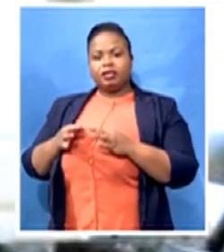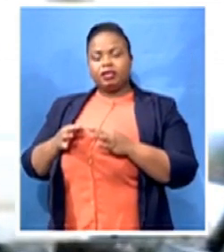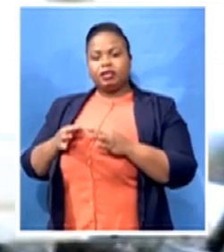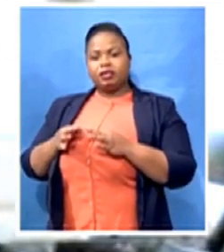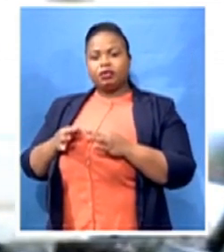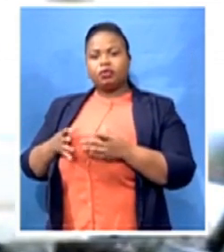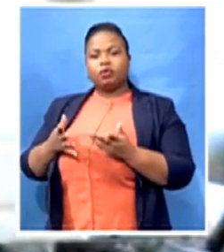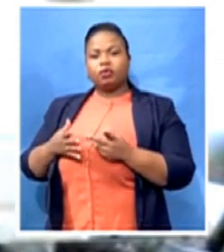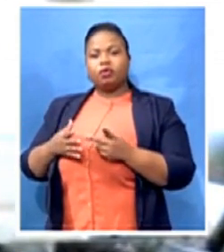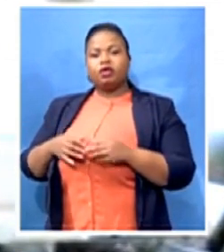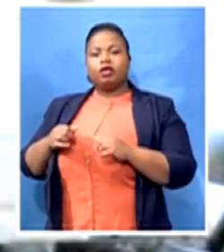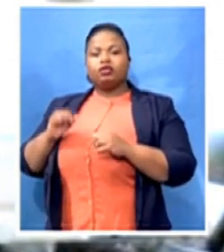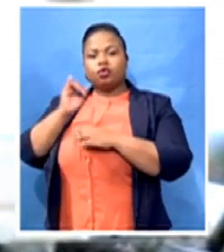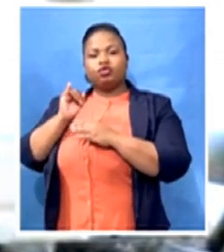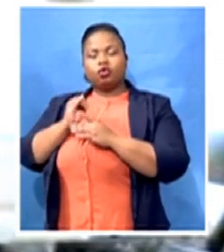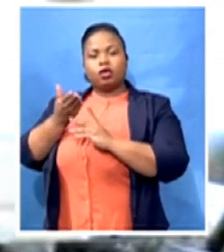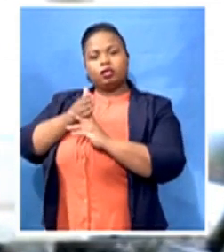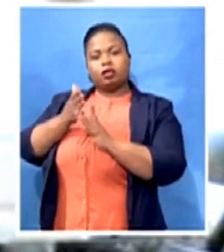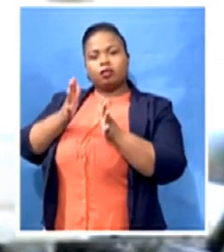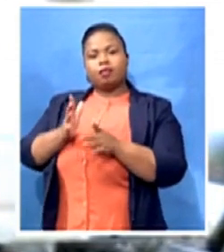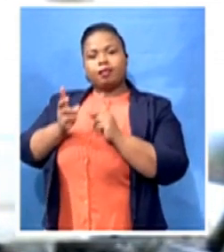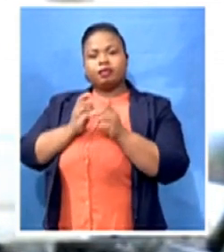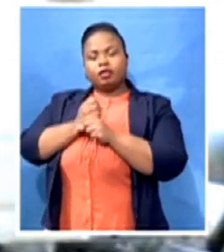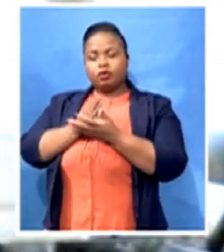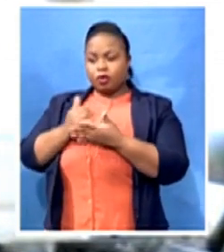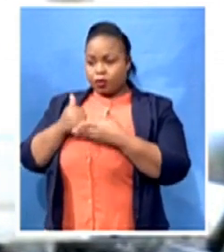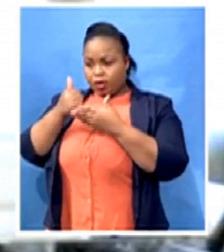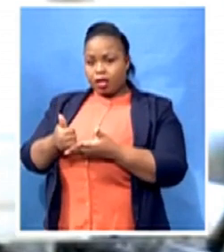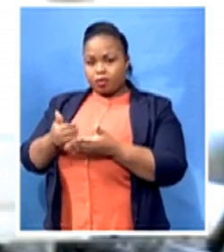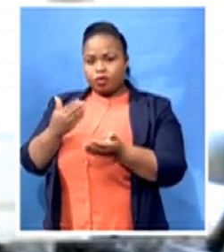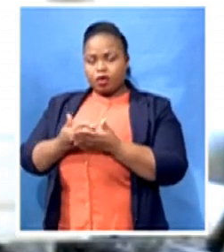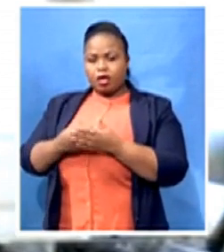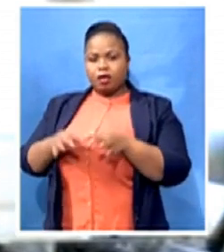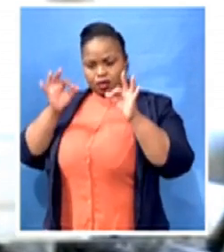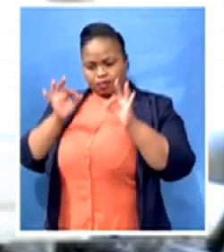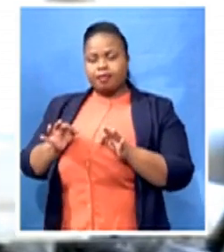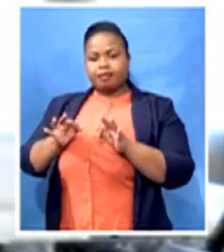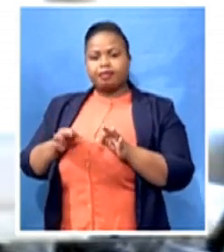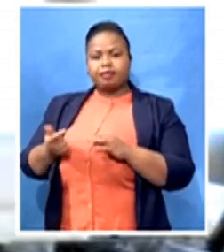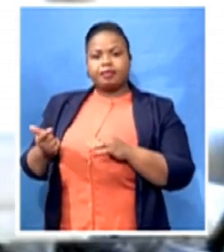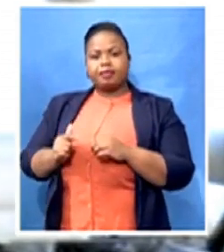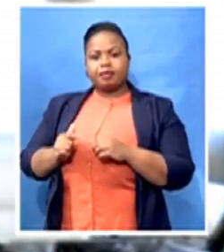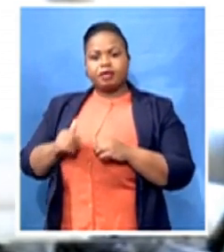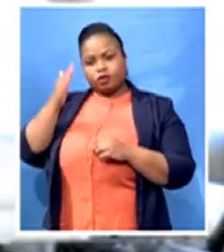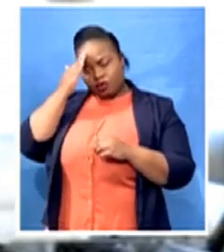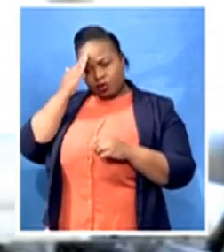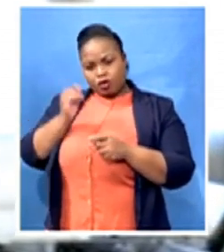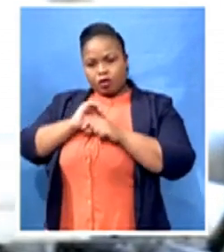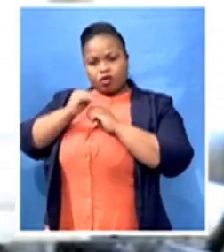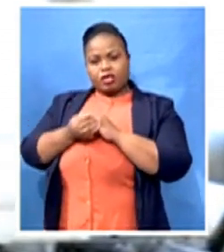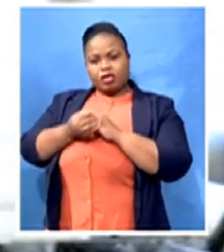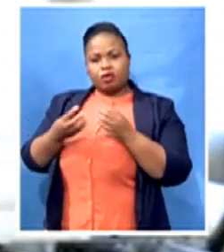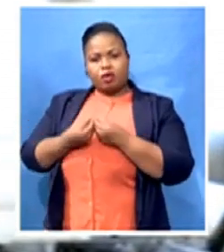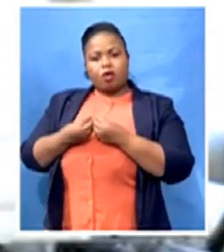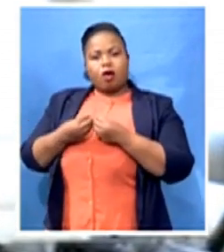assist you in making sure that you make conscientiously sound decisions that are going to protect your assets in the long run. So we call ourselves Mitoisle Financial